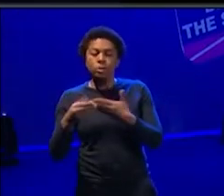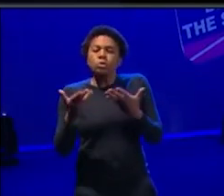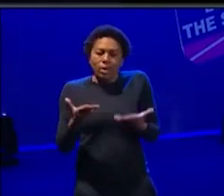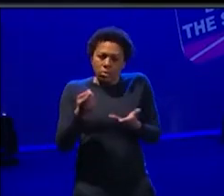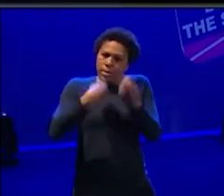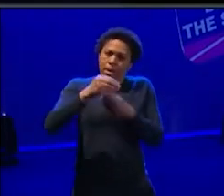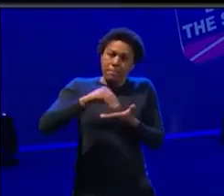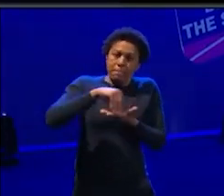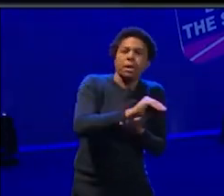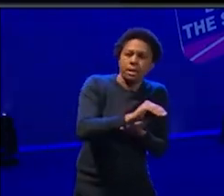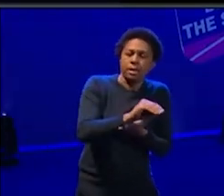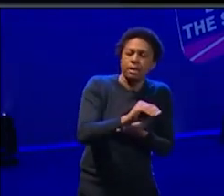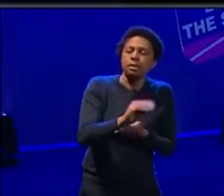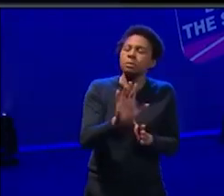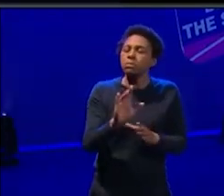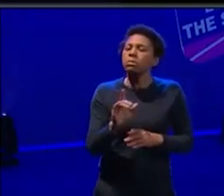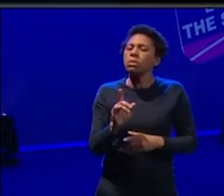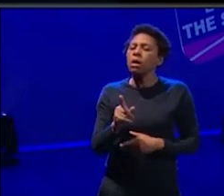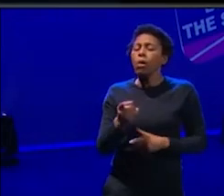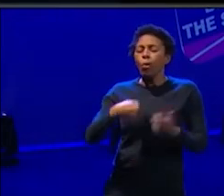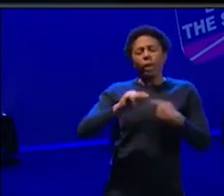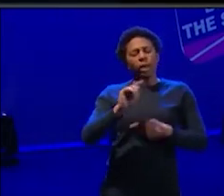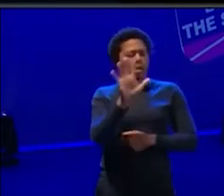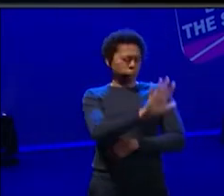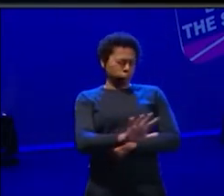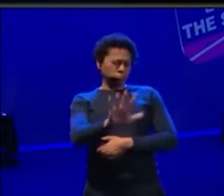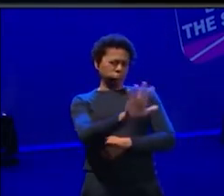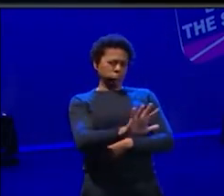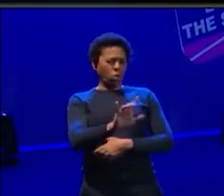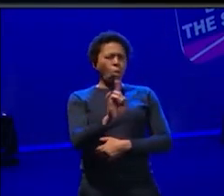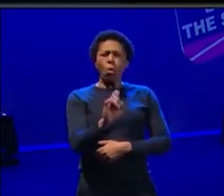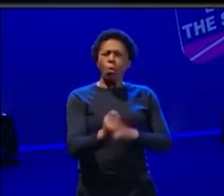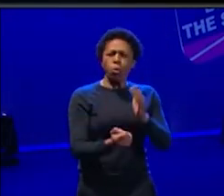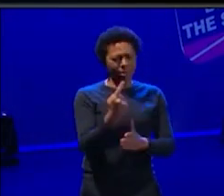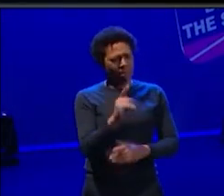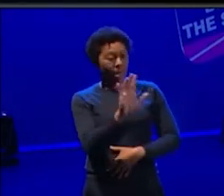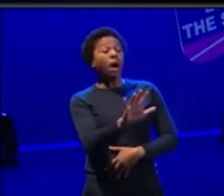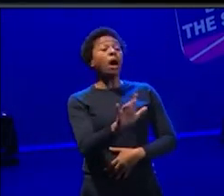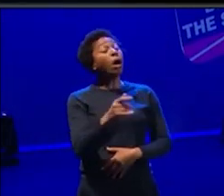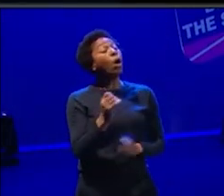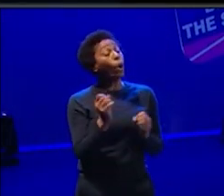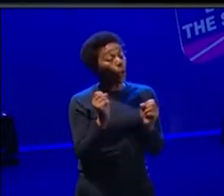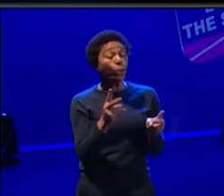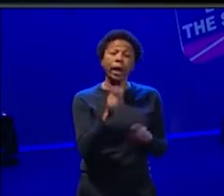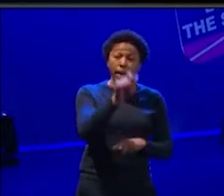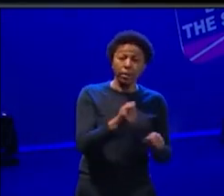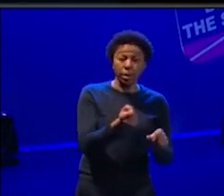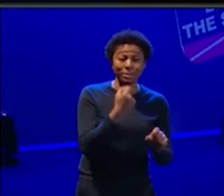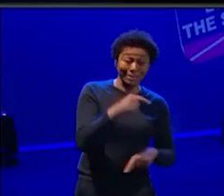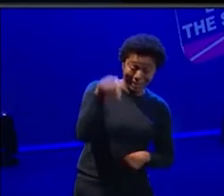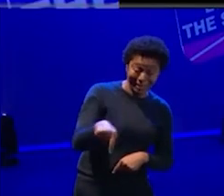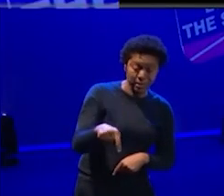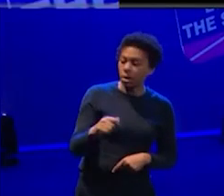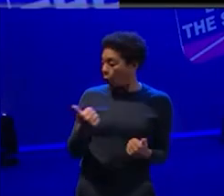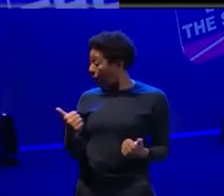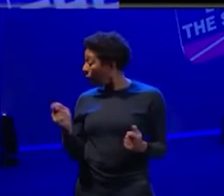Um, and I would say that generally we just respond to things in that way. We're like, okay, cool. Someone said that, boom, let's do this.